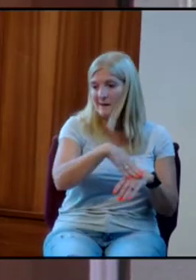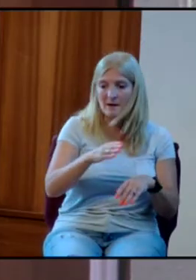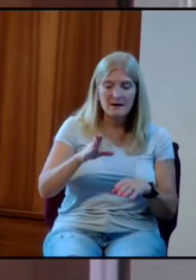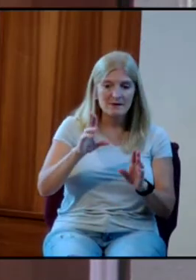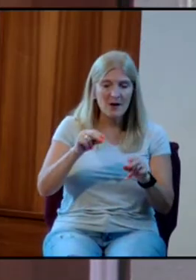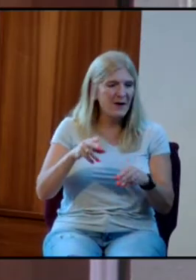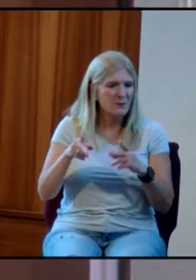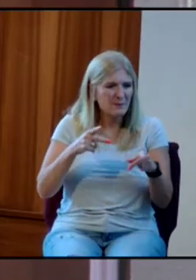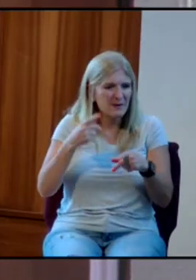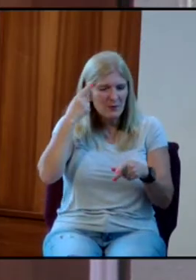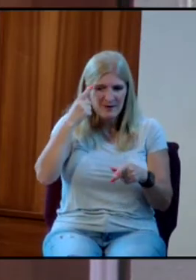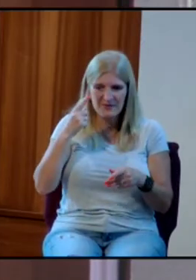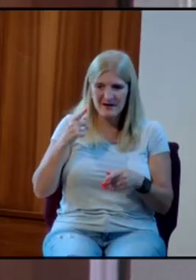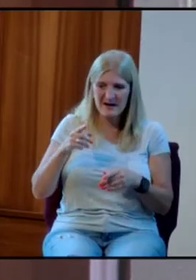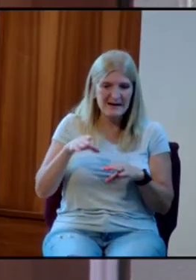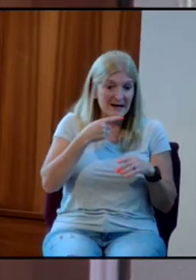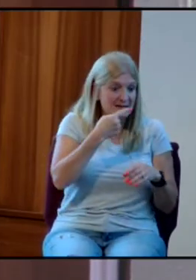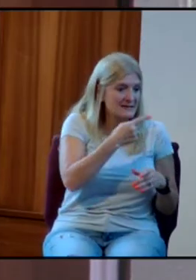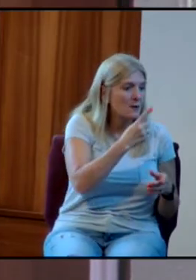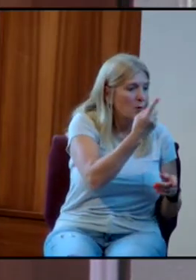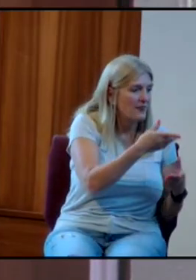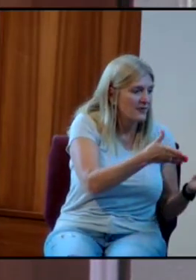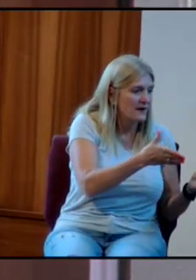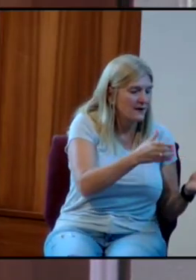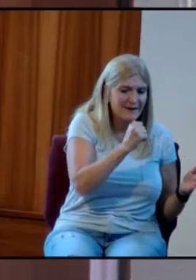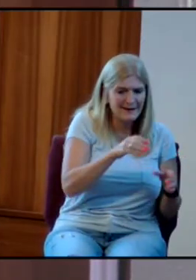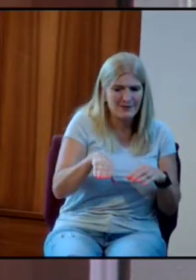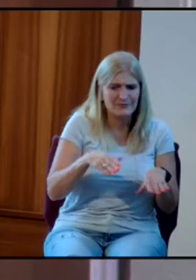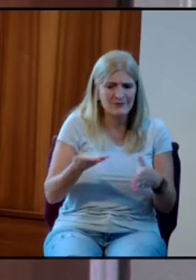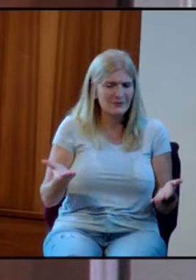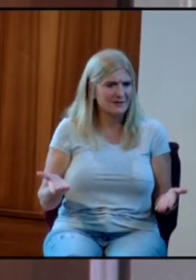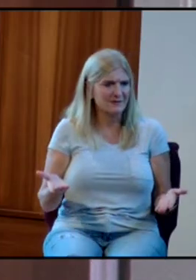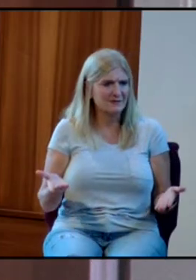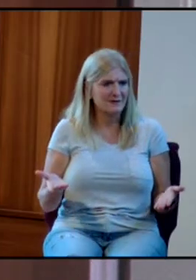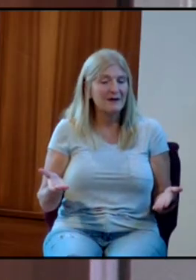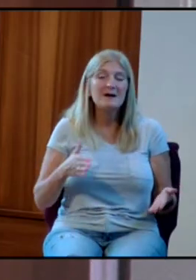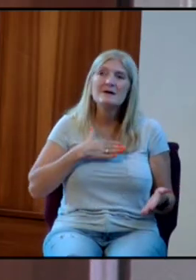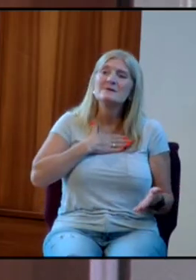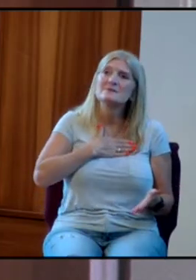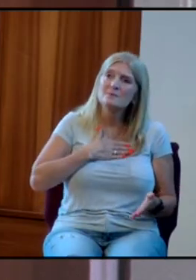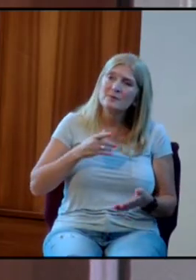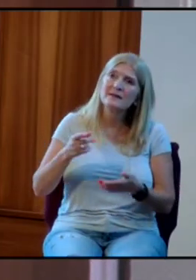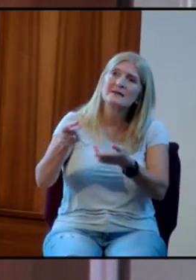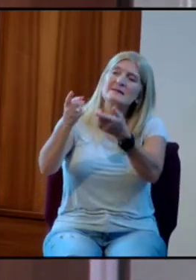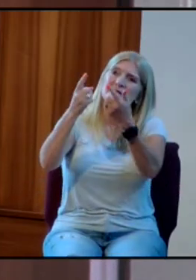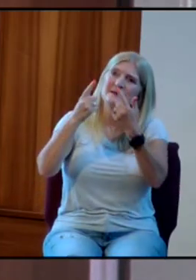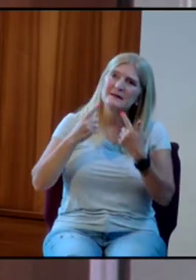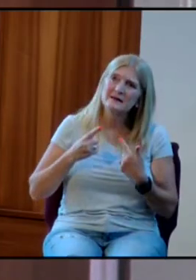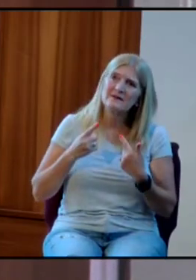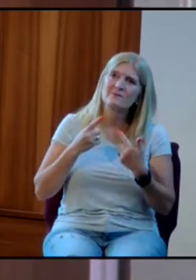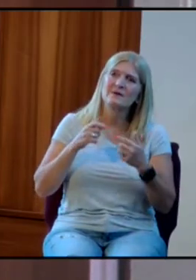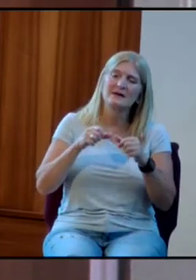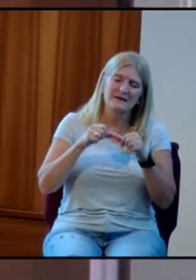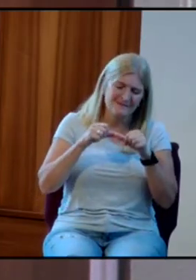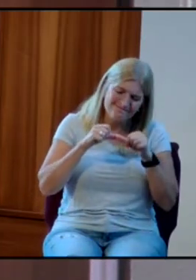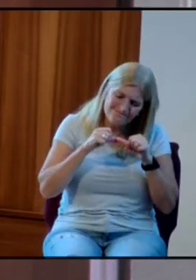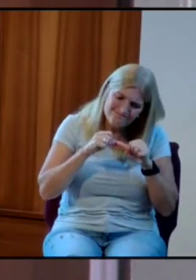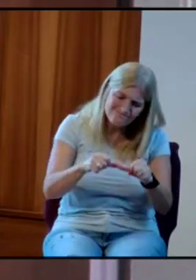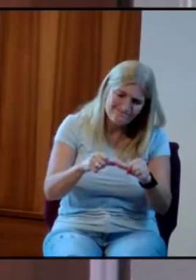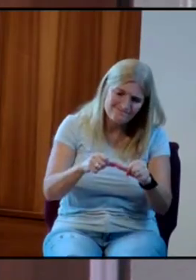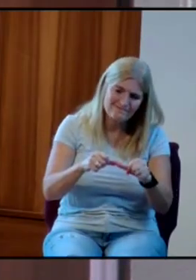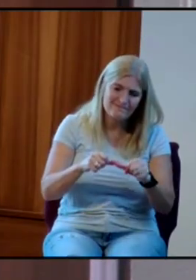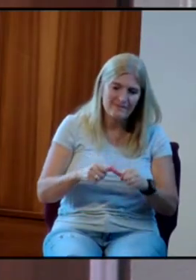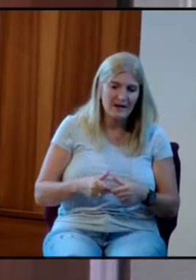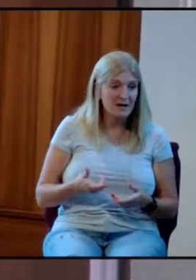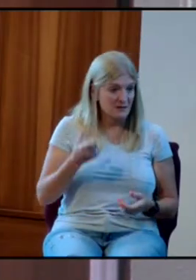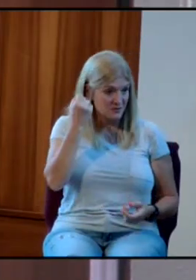say one thing and don't follow through. So please grant your spirit to guide me to be steadfast today. You see what